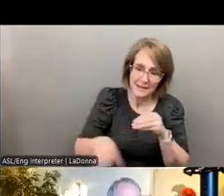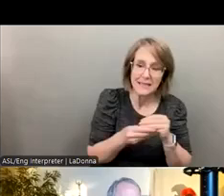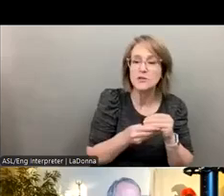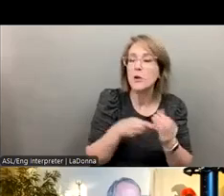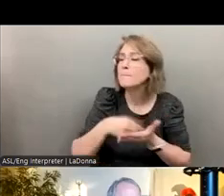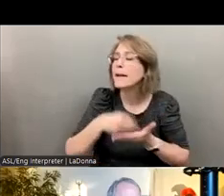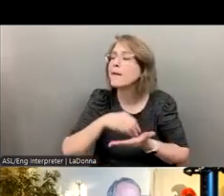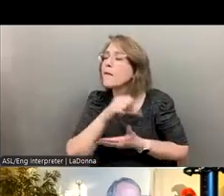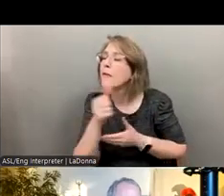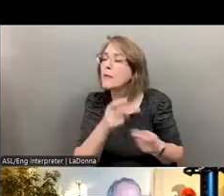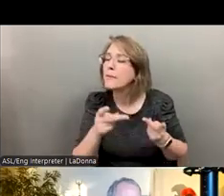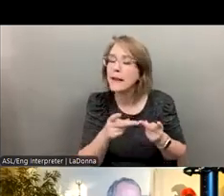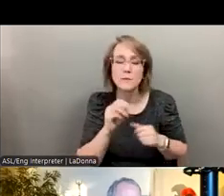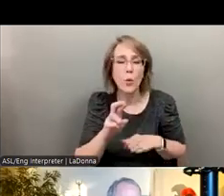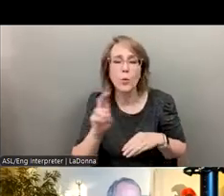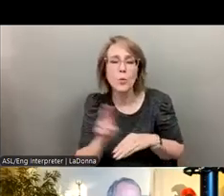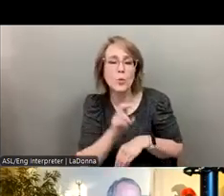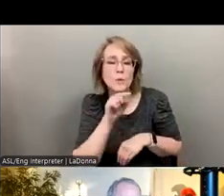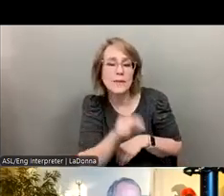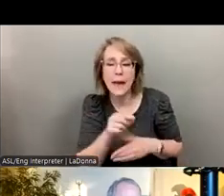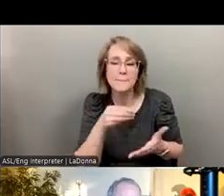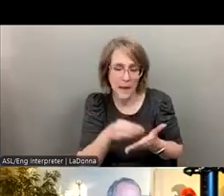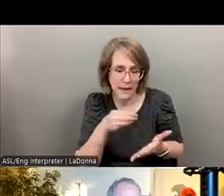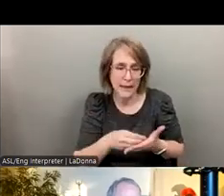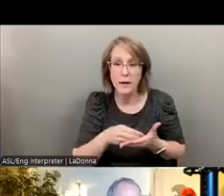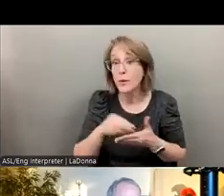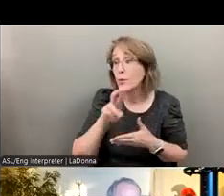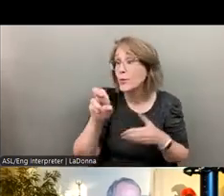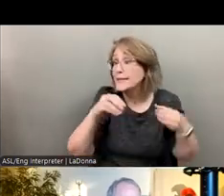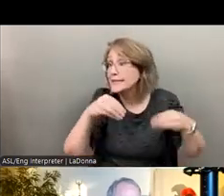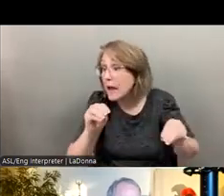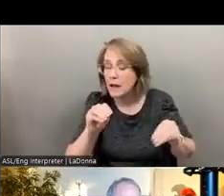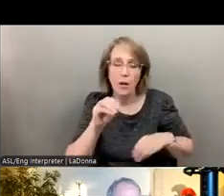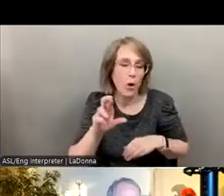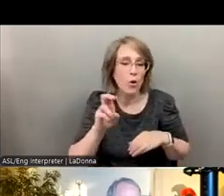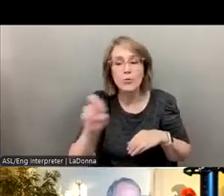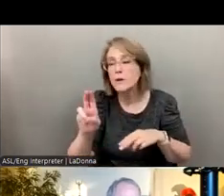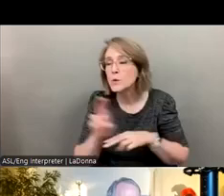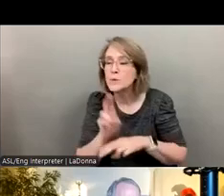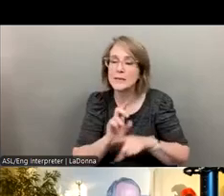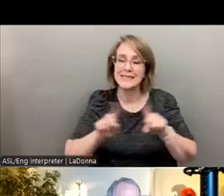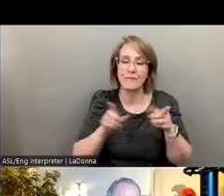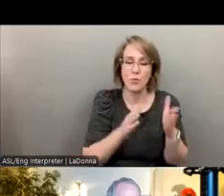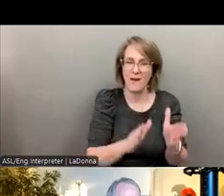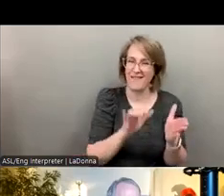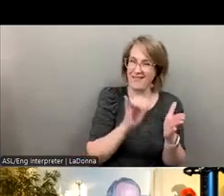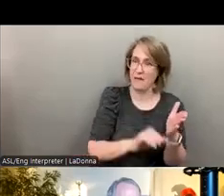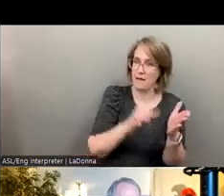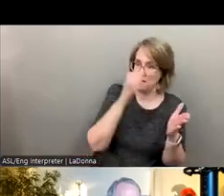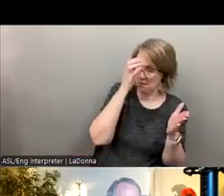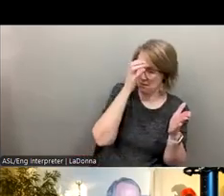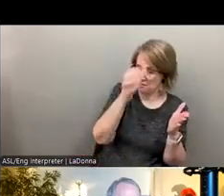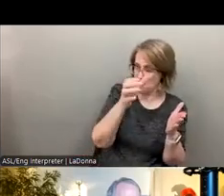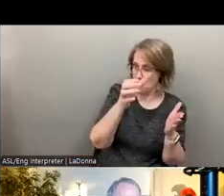elsewhere. We can, we can use that. Um, we can resell it. We can reuse it in other ways is, is actually,